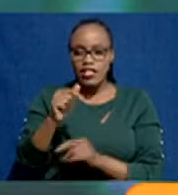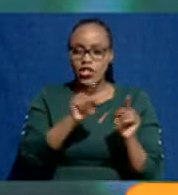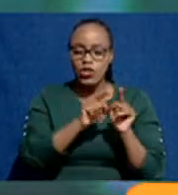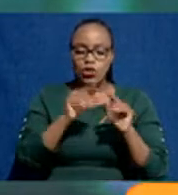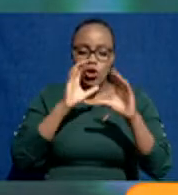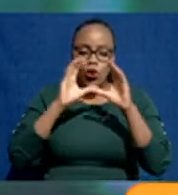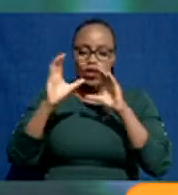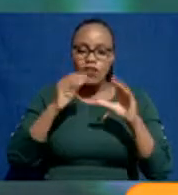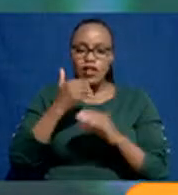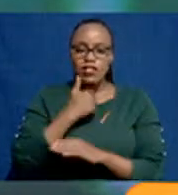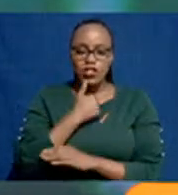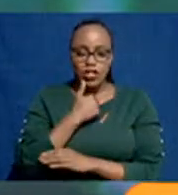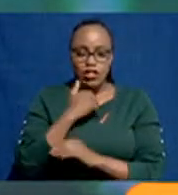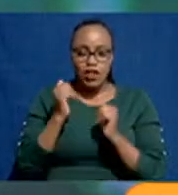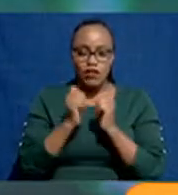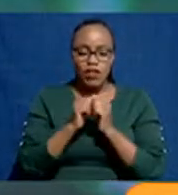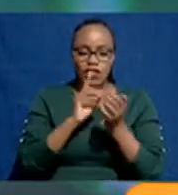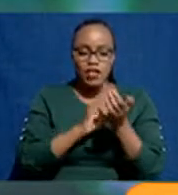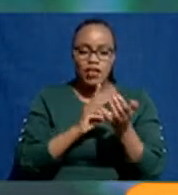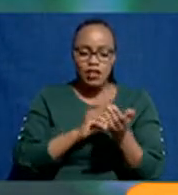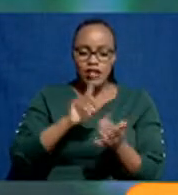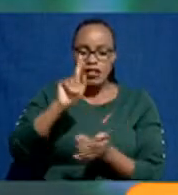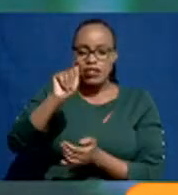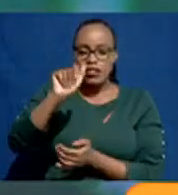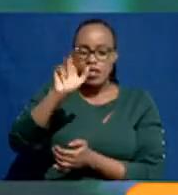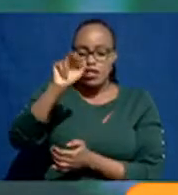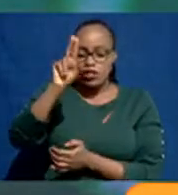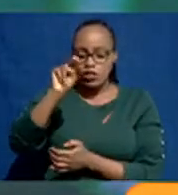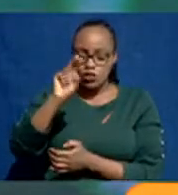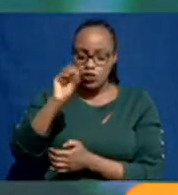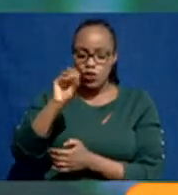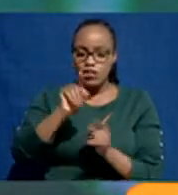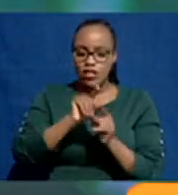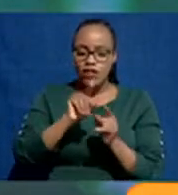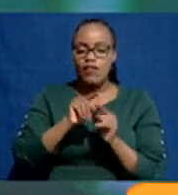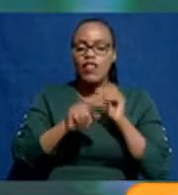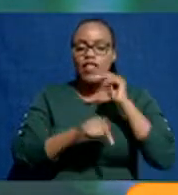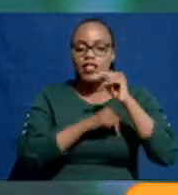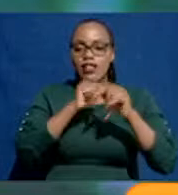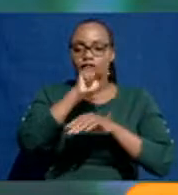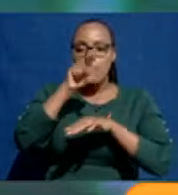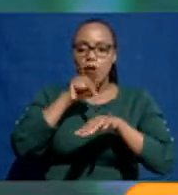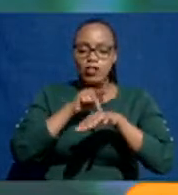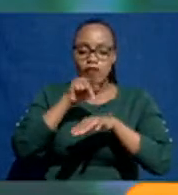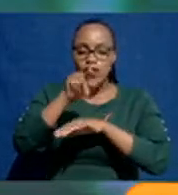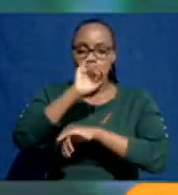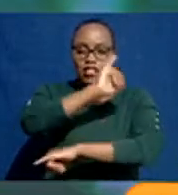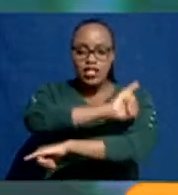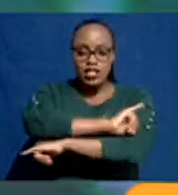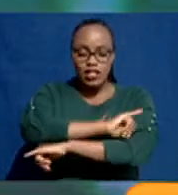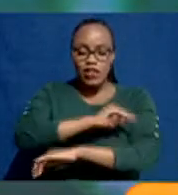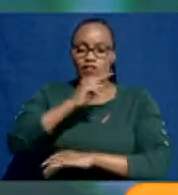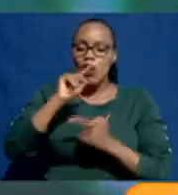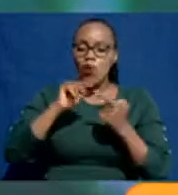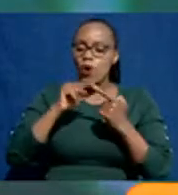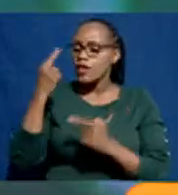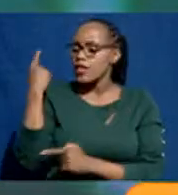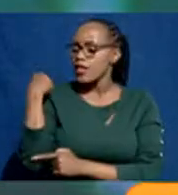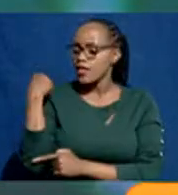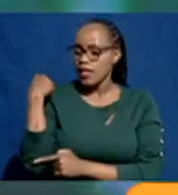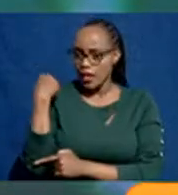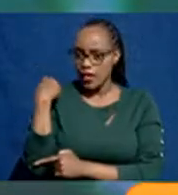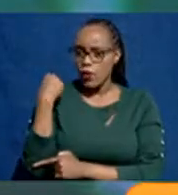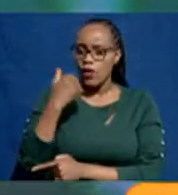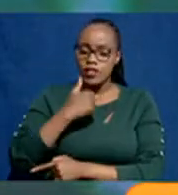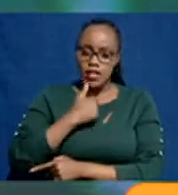a conversation with Dr. Tarno, who is the chief principal of that institution, yesterday. And we have